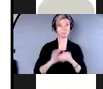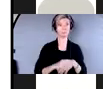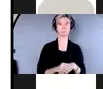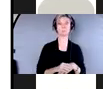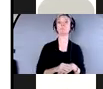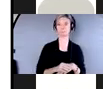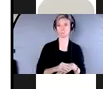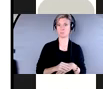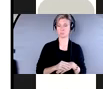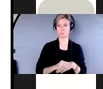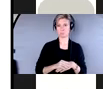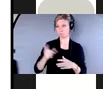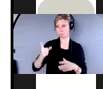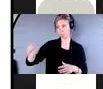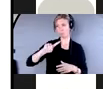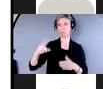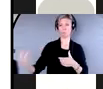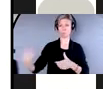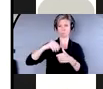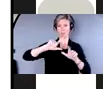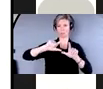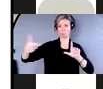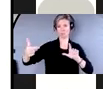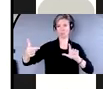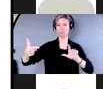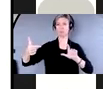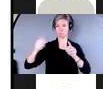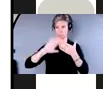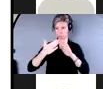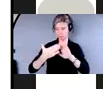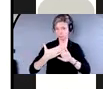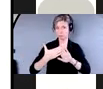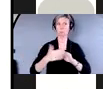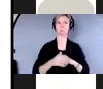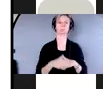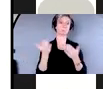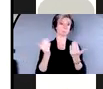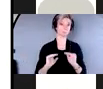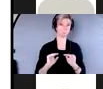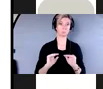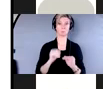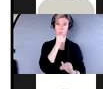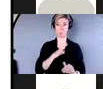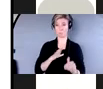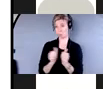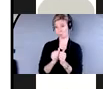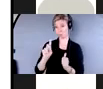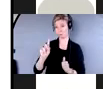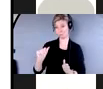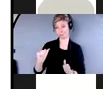LGBTQ2S plus community, as well as with women disabilities or